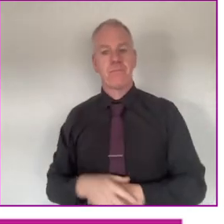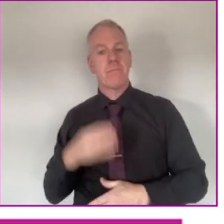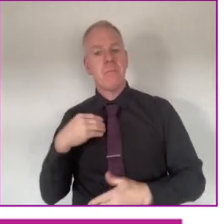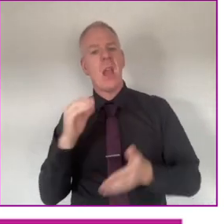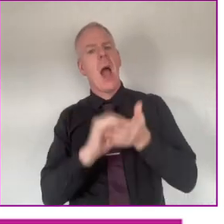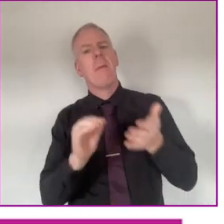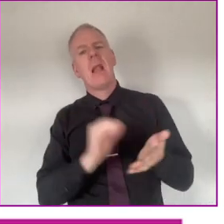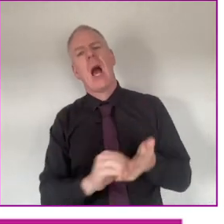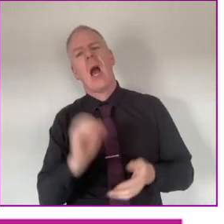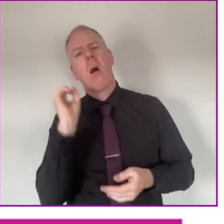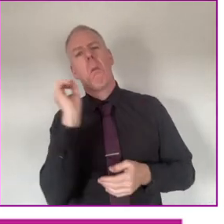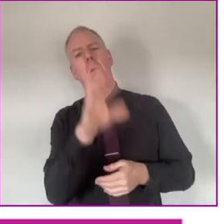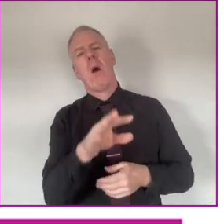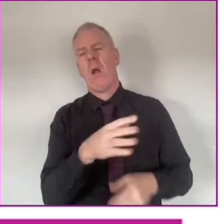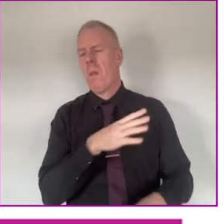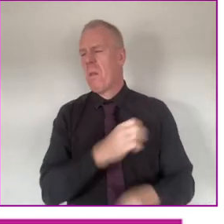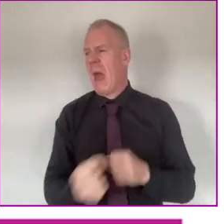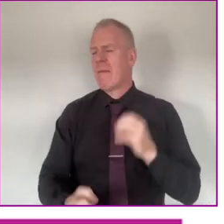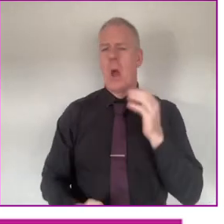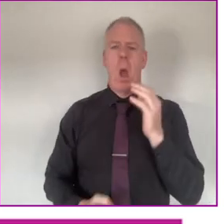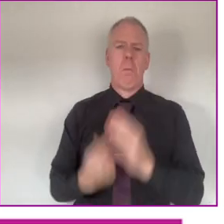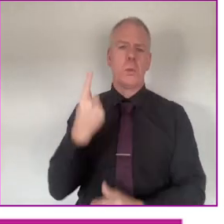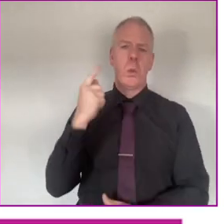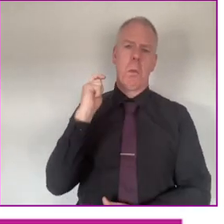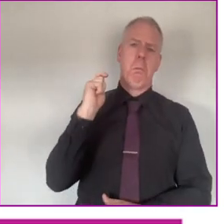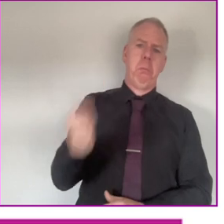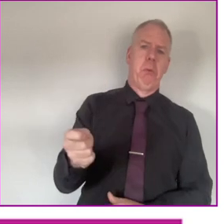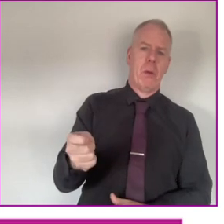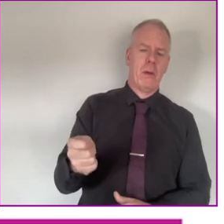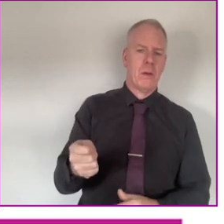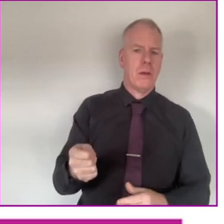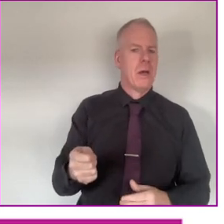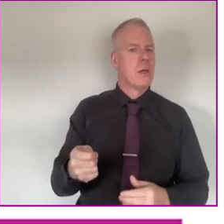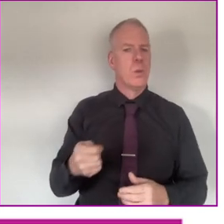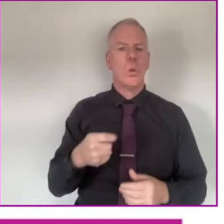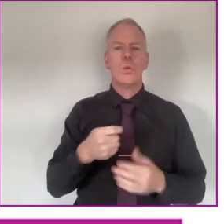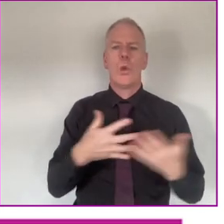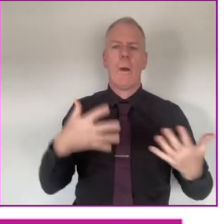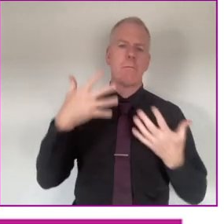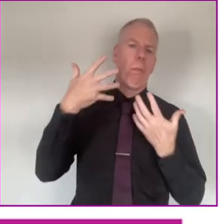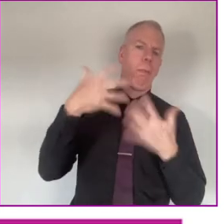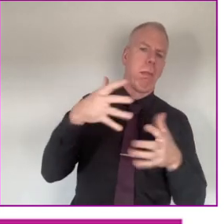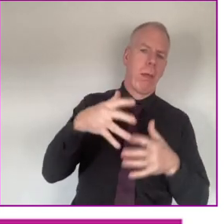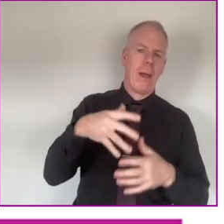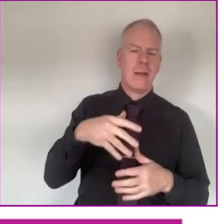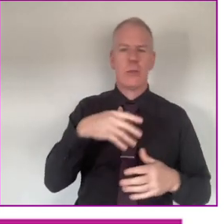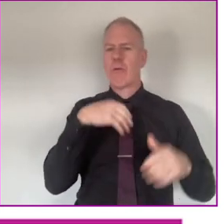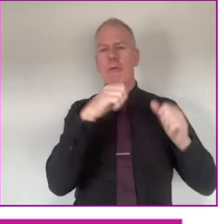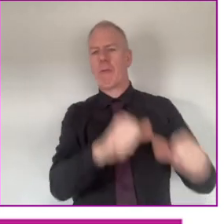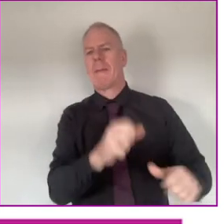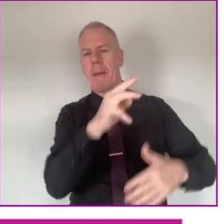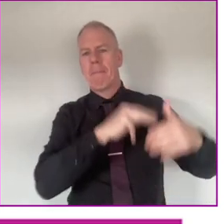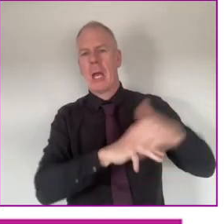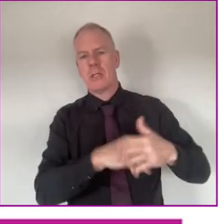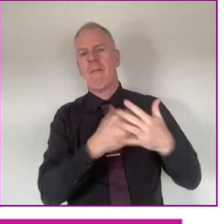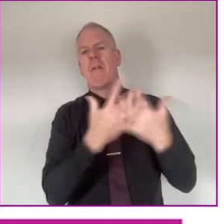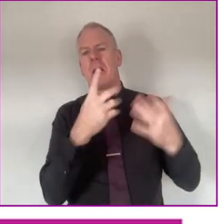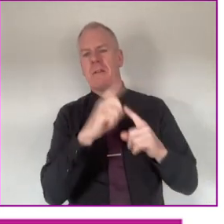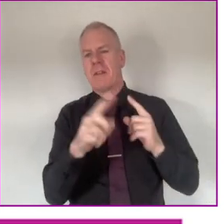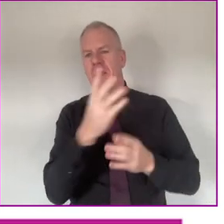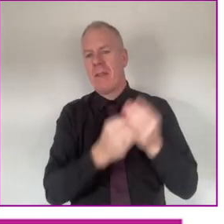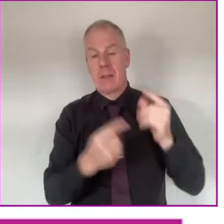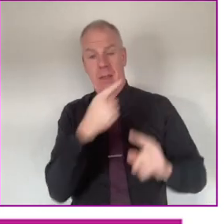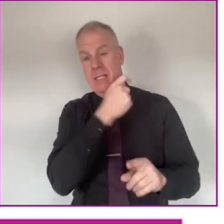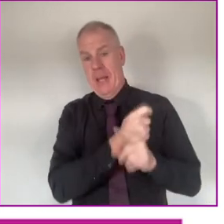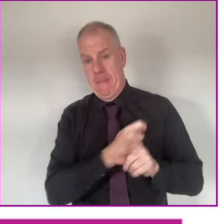boards. Now I applied thinking there was no chance I would be appointed. I am far too gobby. I don't agree with the minister on